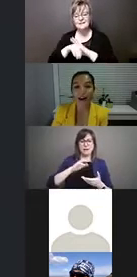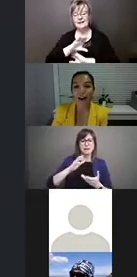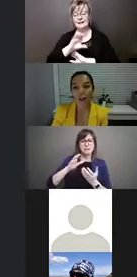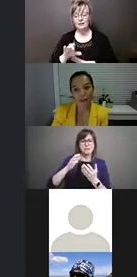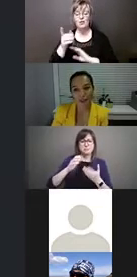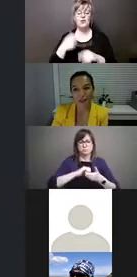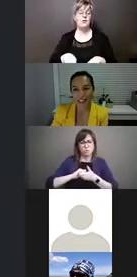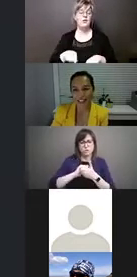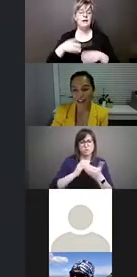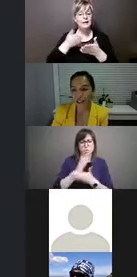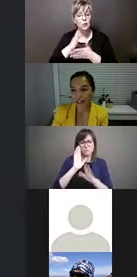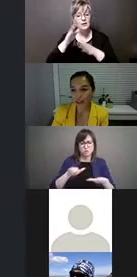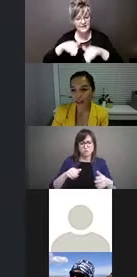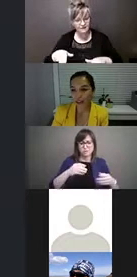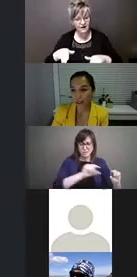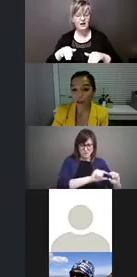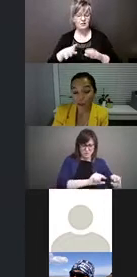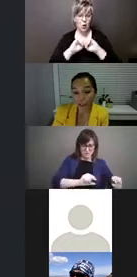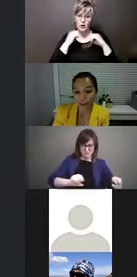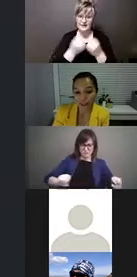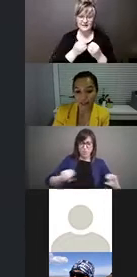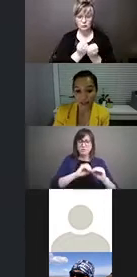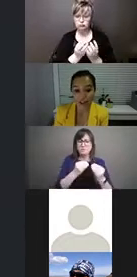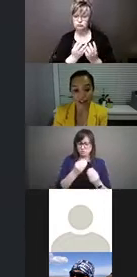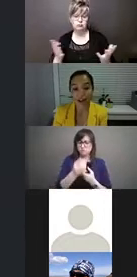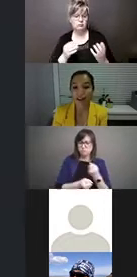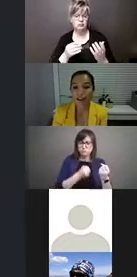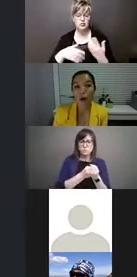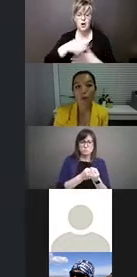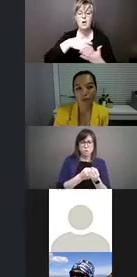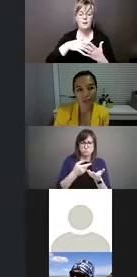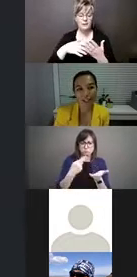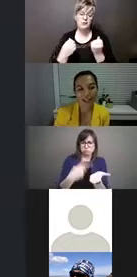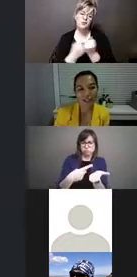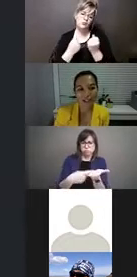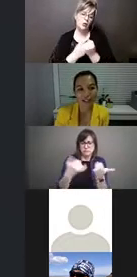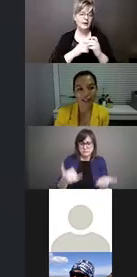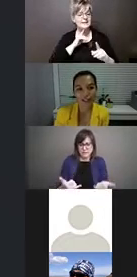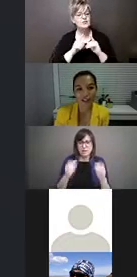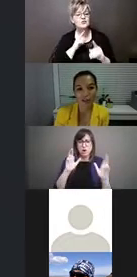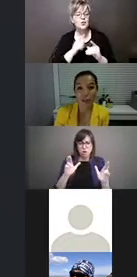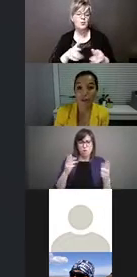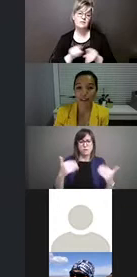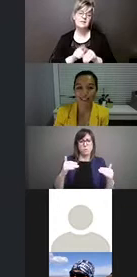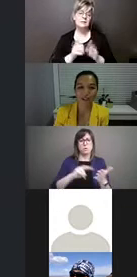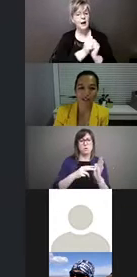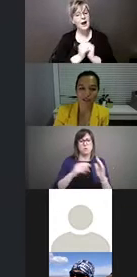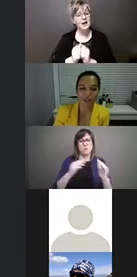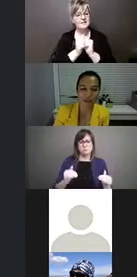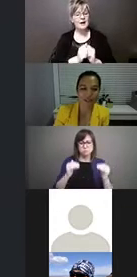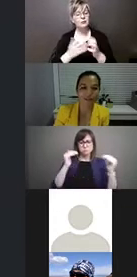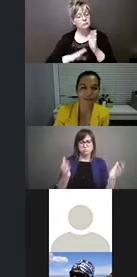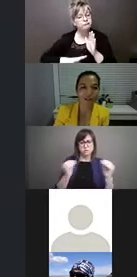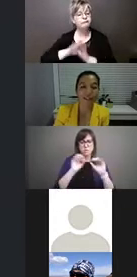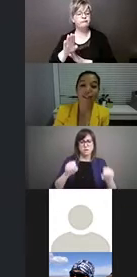All of those organizations that will be contributing to this discussion that hopefully we can advance the discussion in promoting inclusive